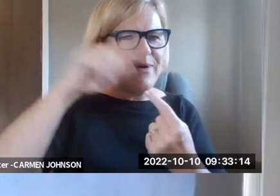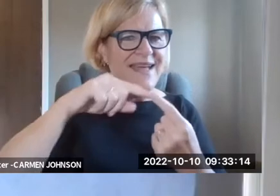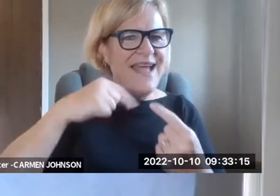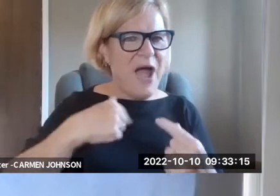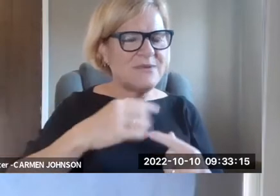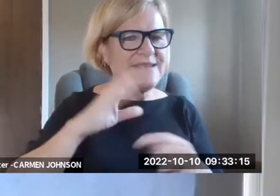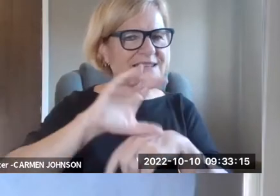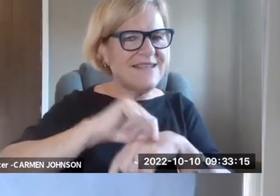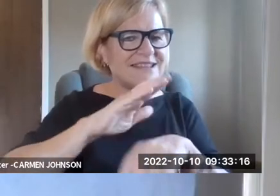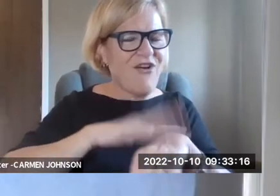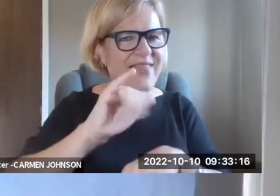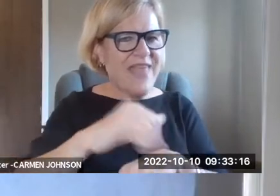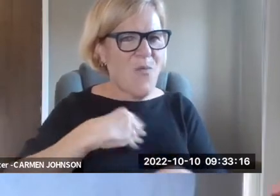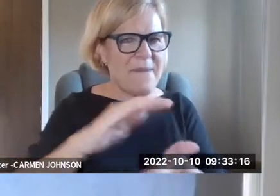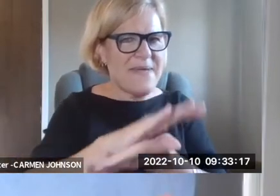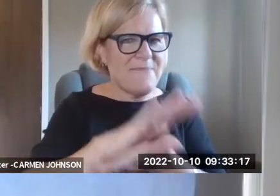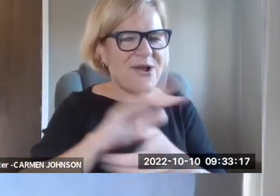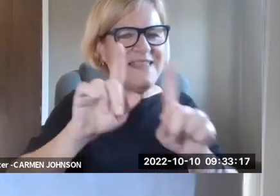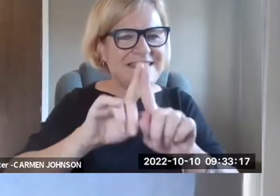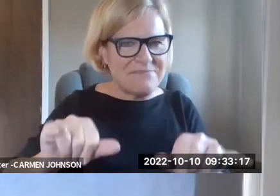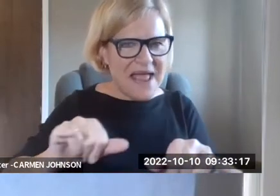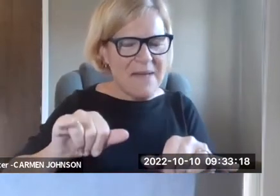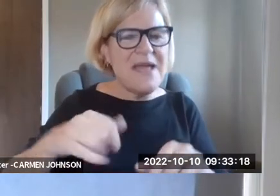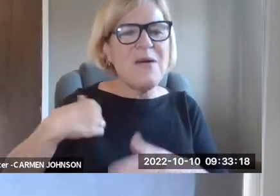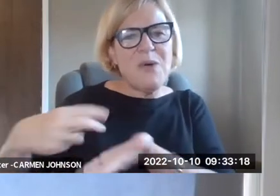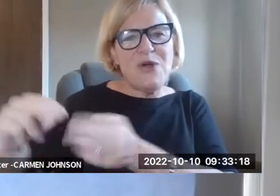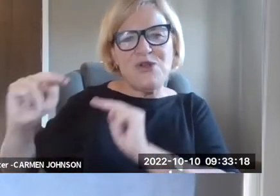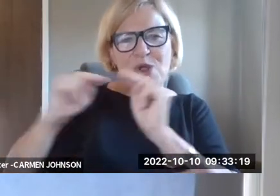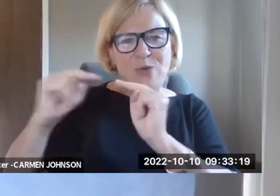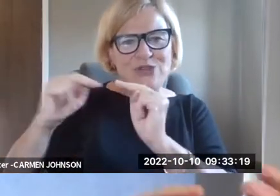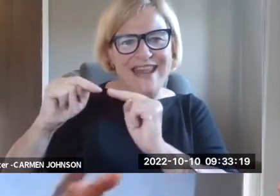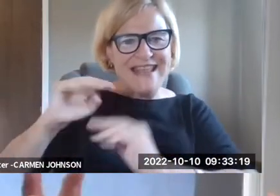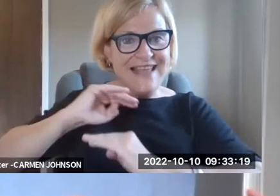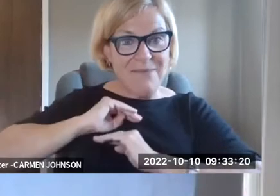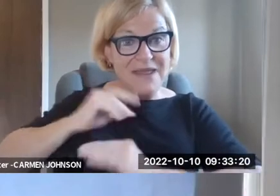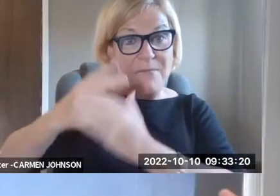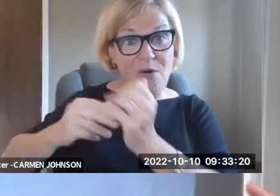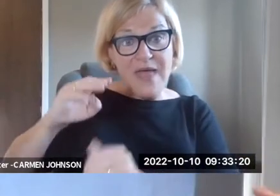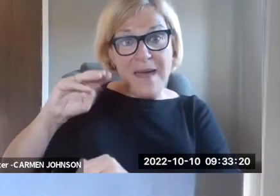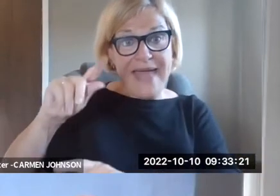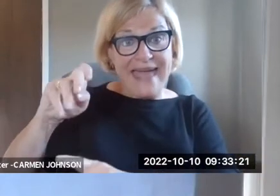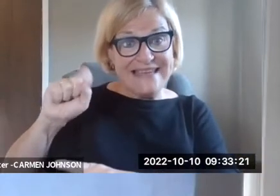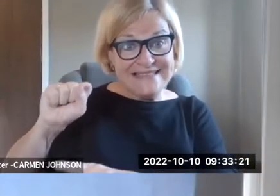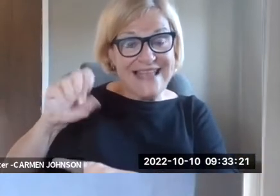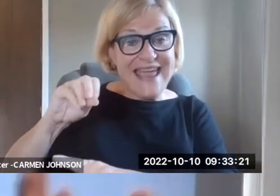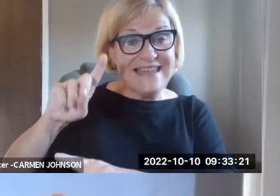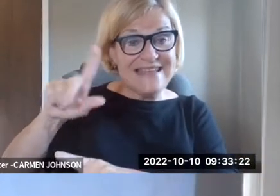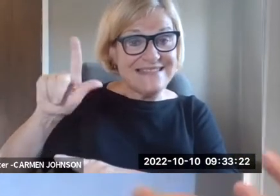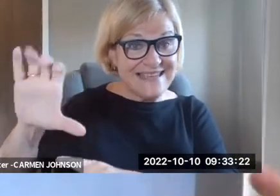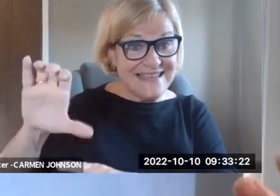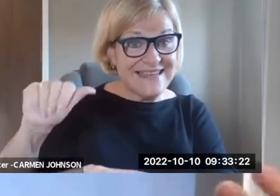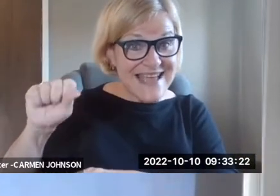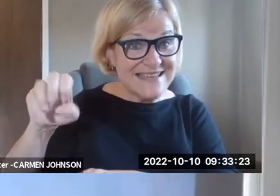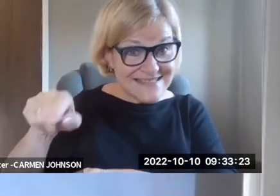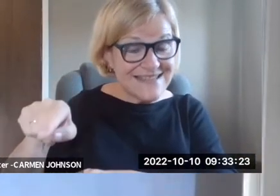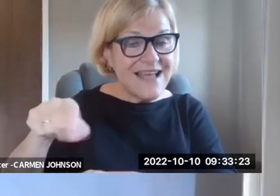One of the people consulted on this and ended up in a little bit of a feedback loop in that I was consulting on this white paper at the same